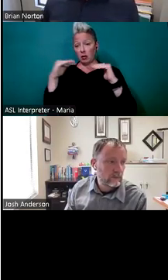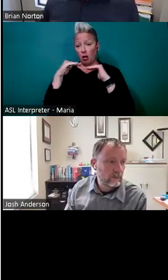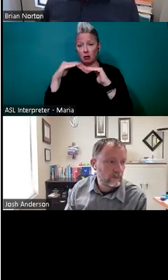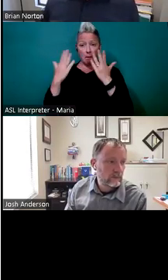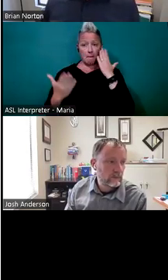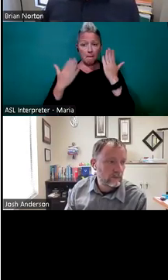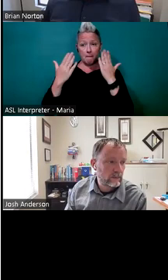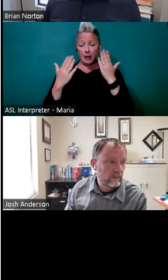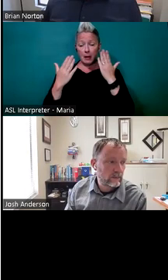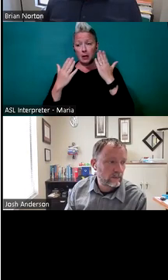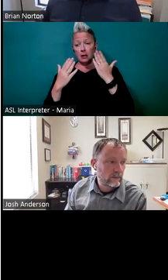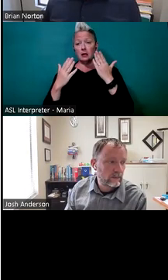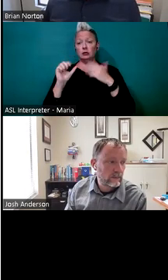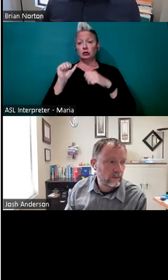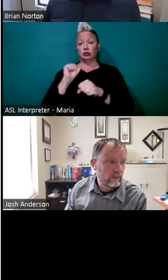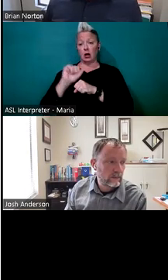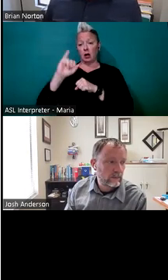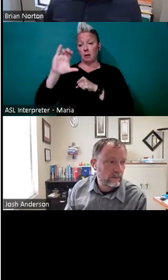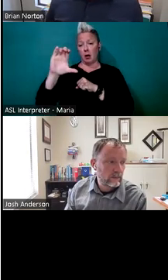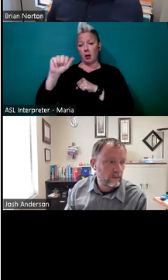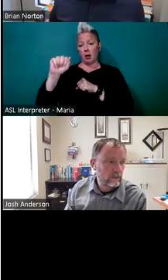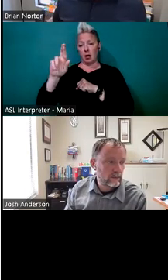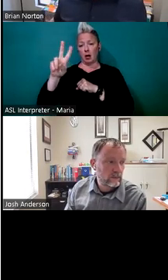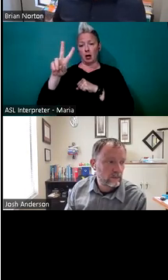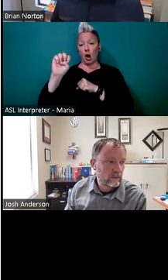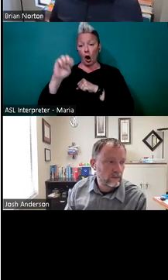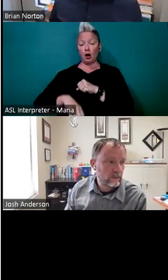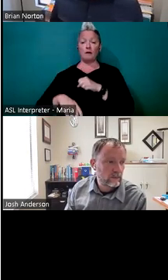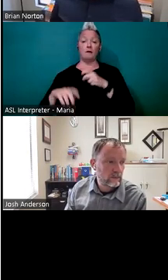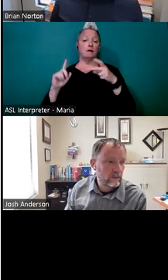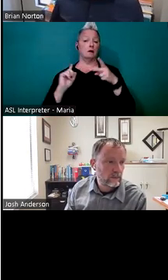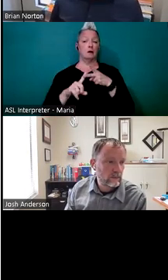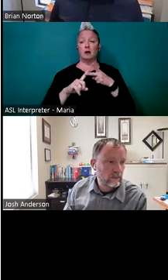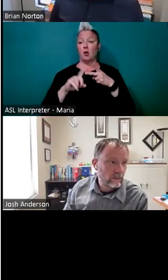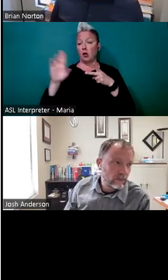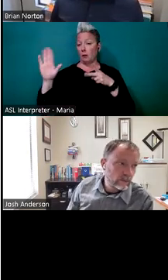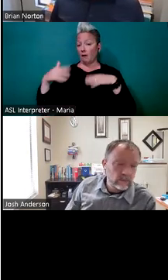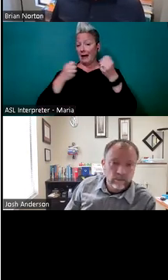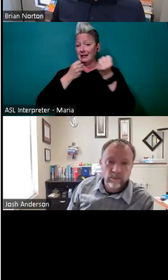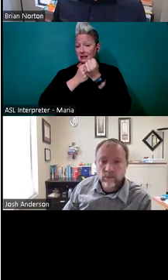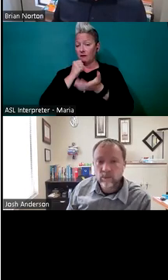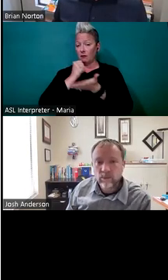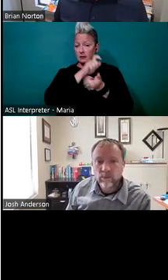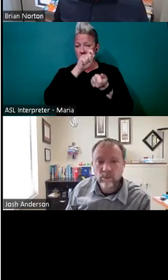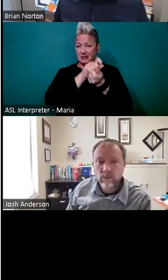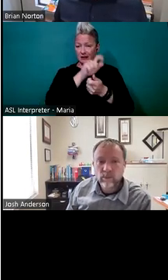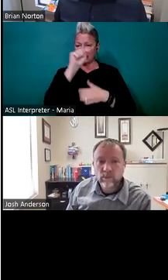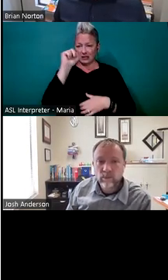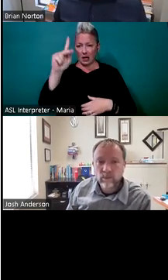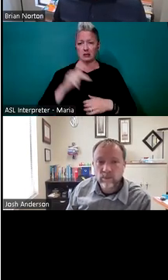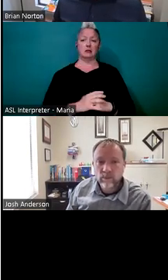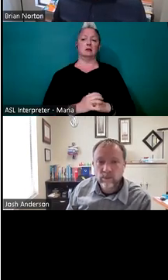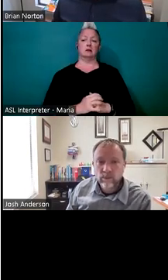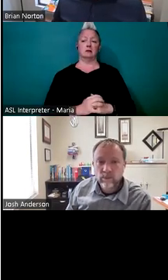to job carve or, or, um, provide assistance and help with certain tasks. And so that's a, that's a great thing to think about and, and